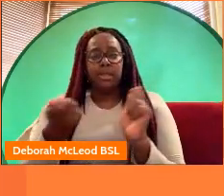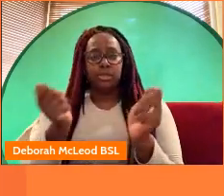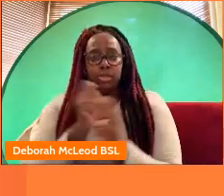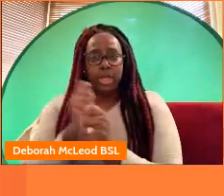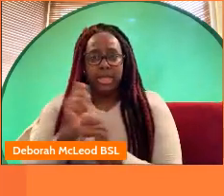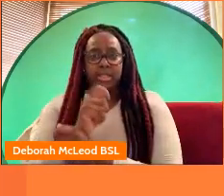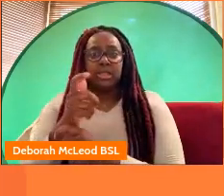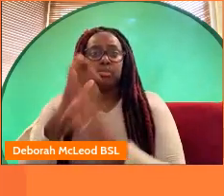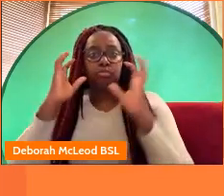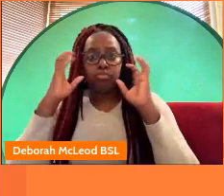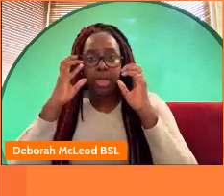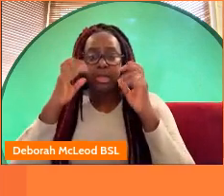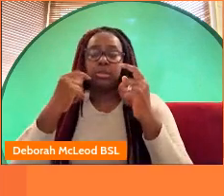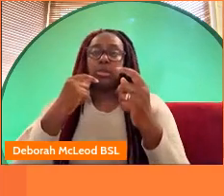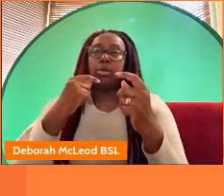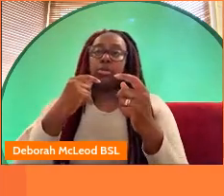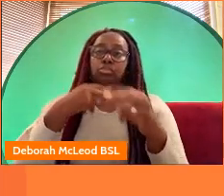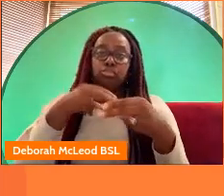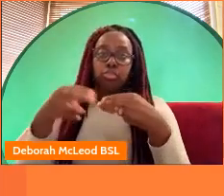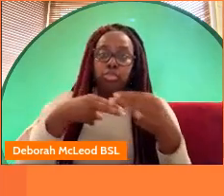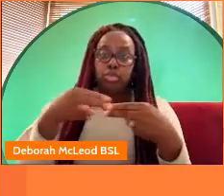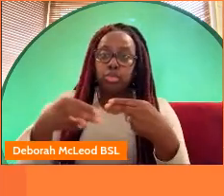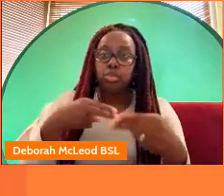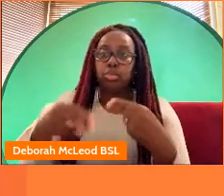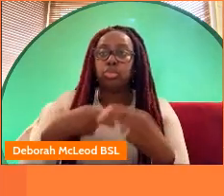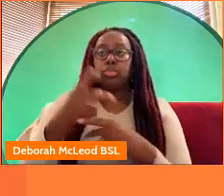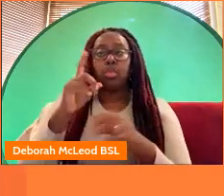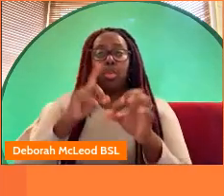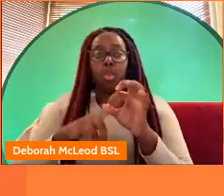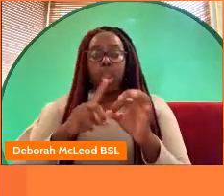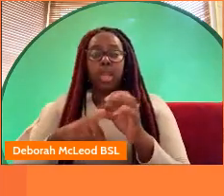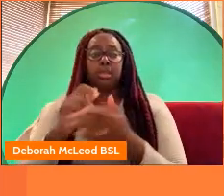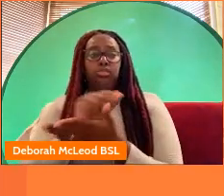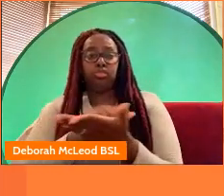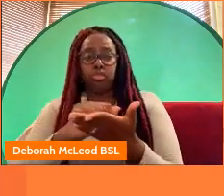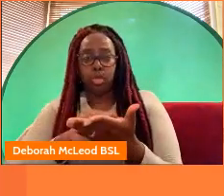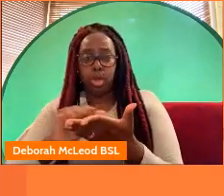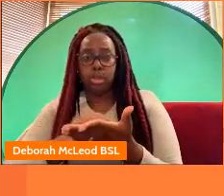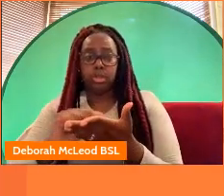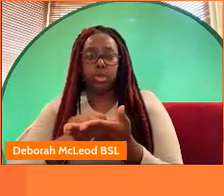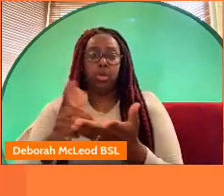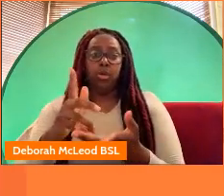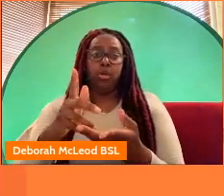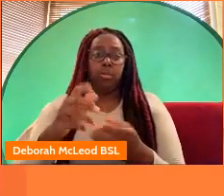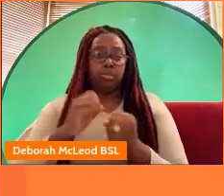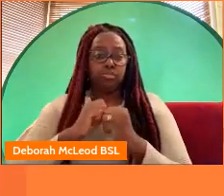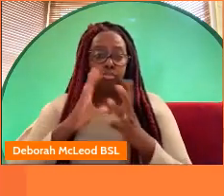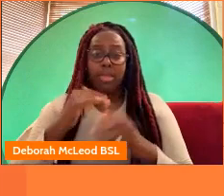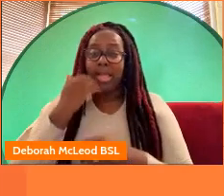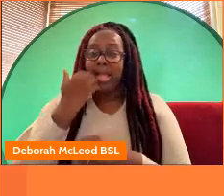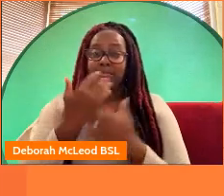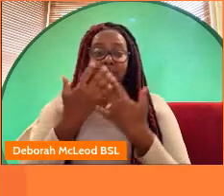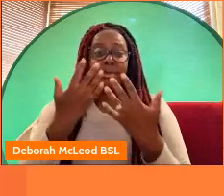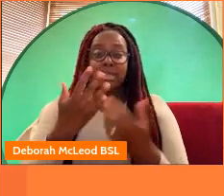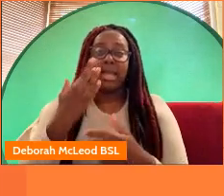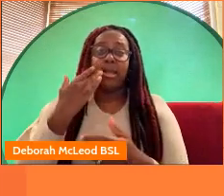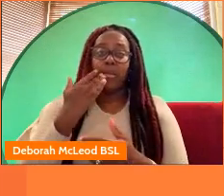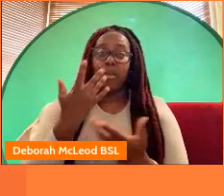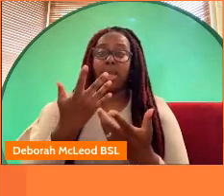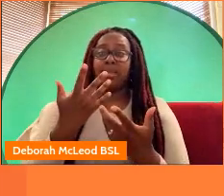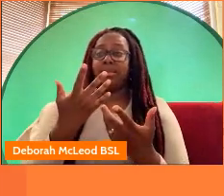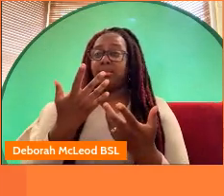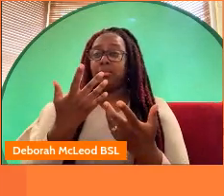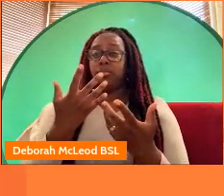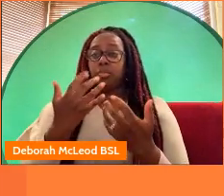news to ensure high quality distinctive bbc local journalism is available every day when and where audience want it a truly